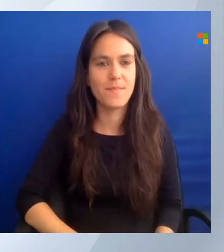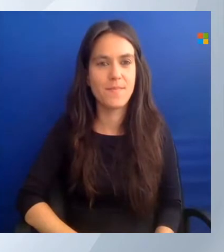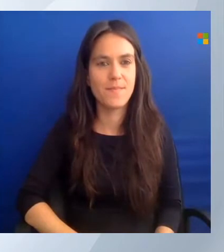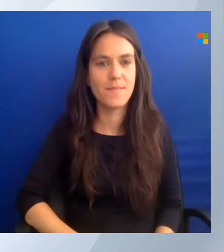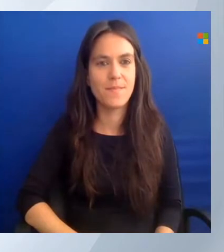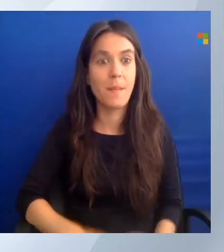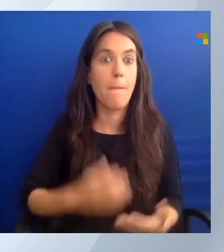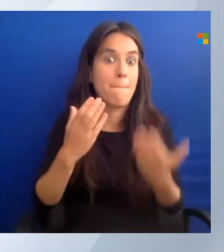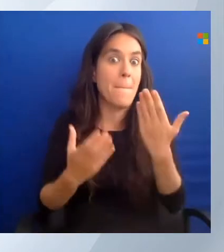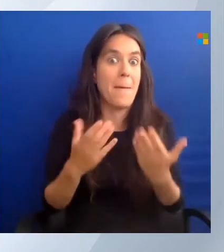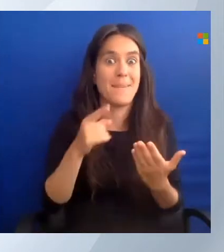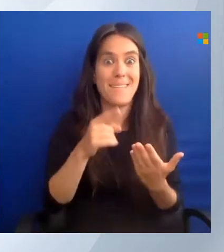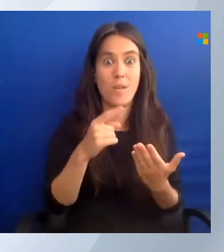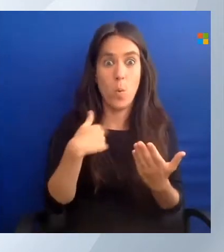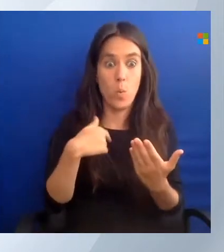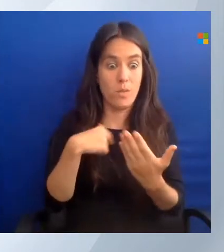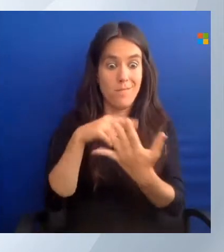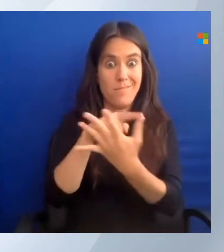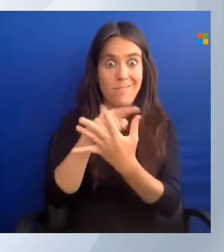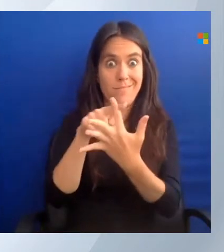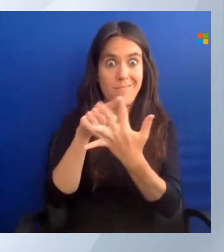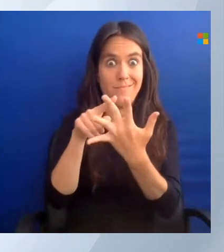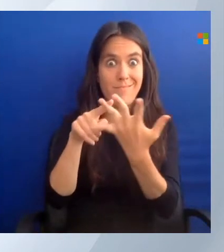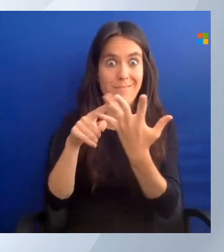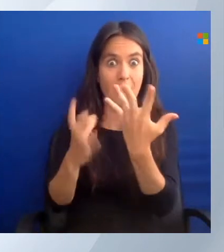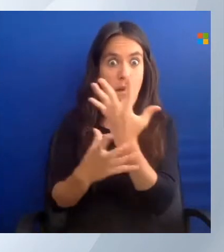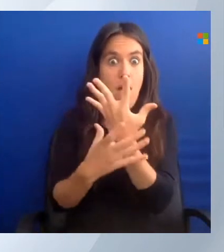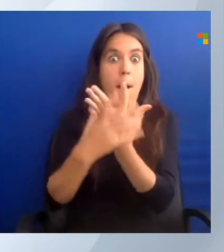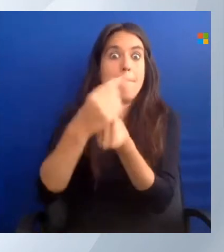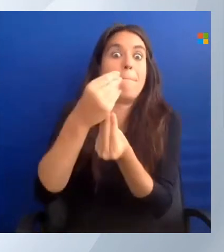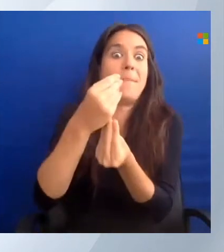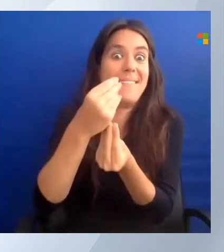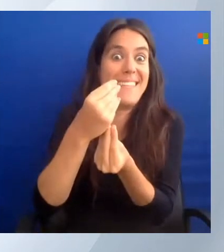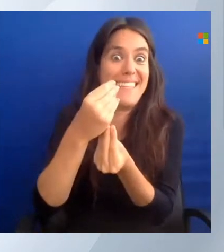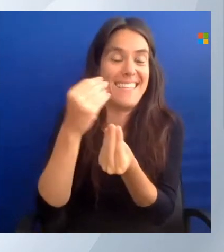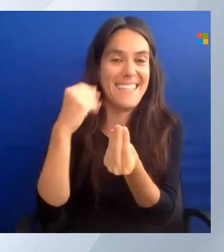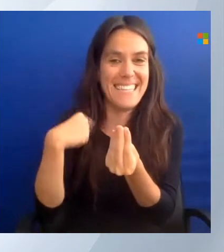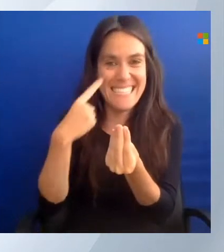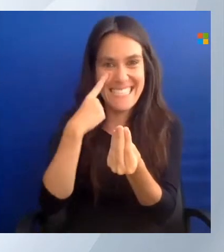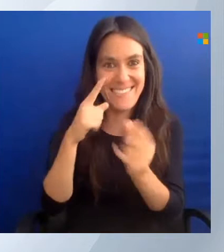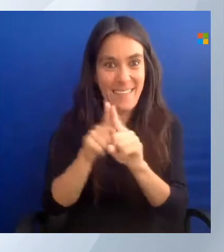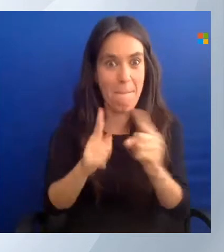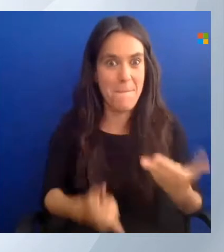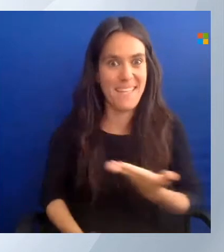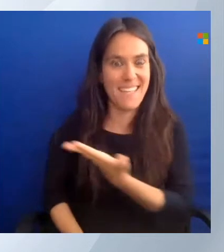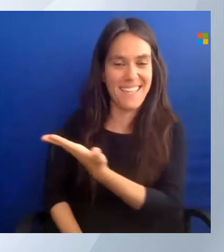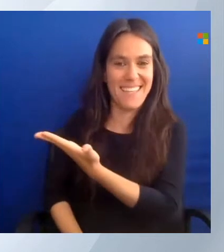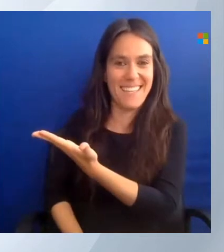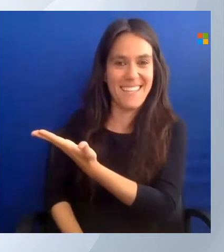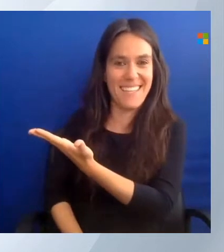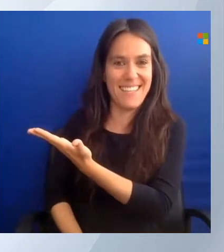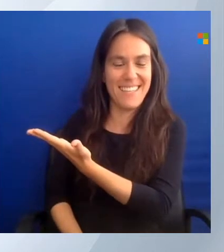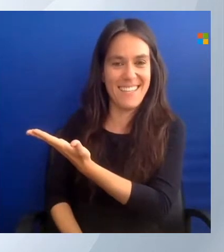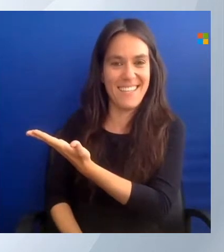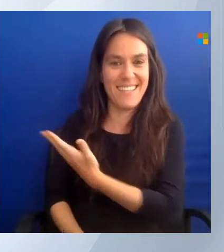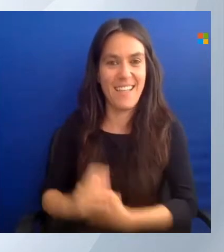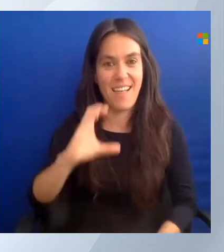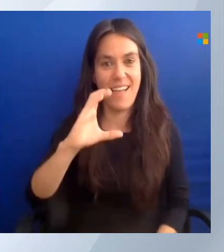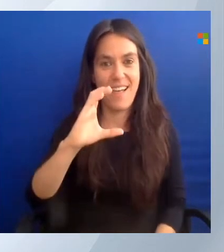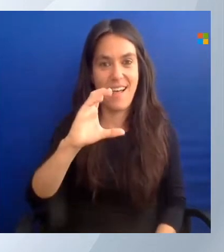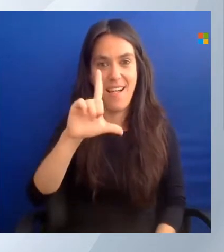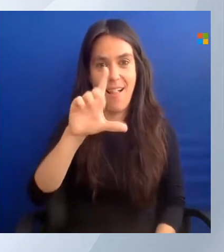end up with something like this. This is the CloudShell. PowerShell running on an iPad.